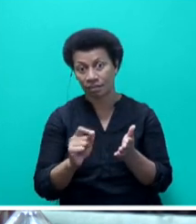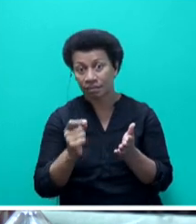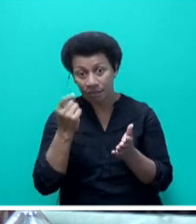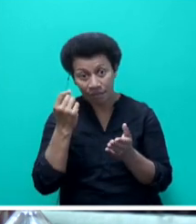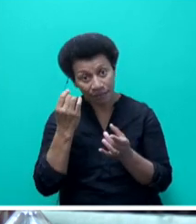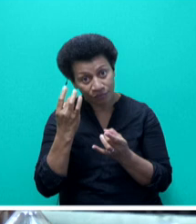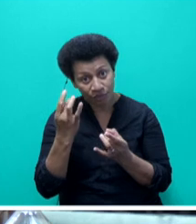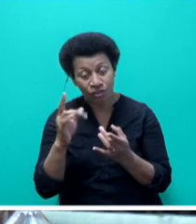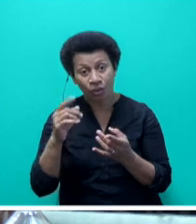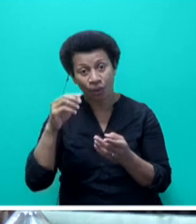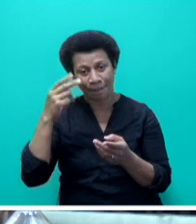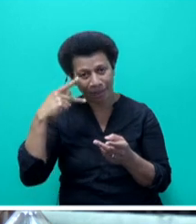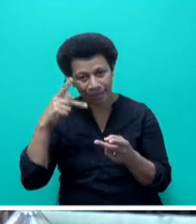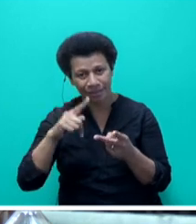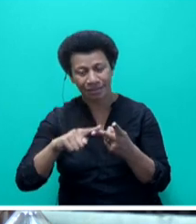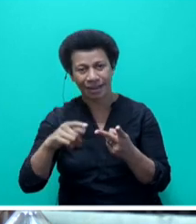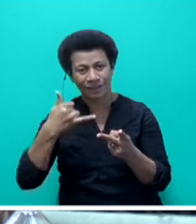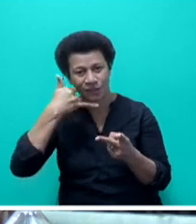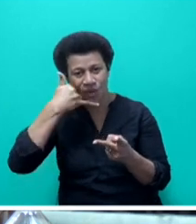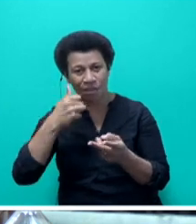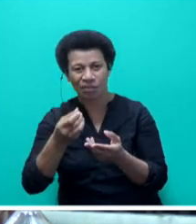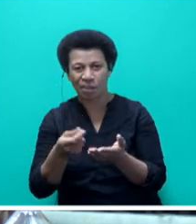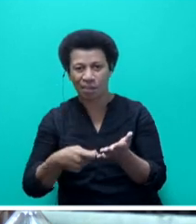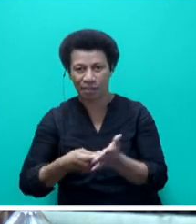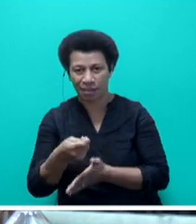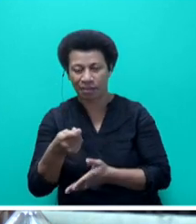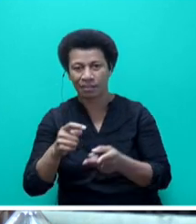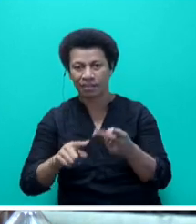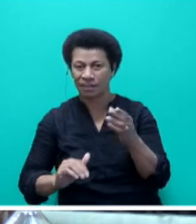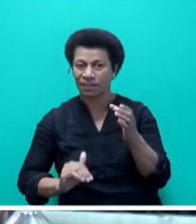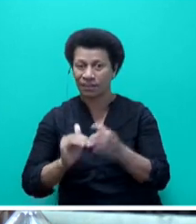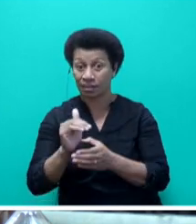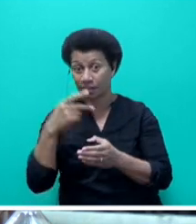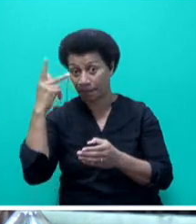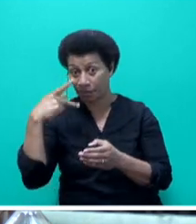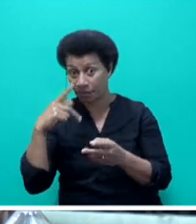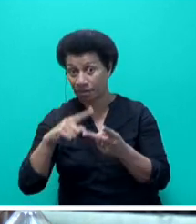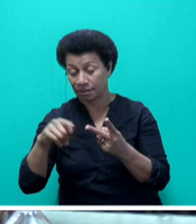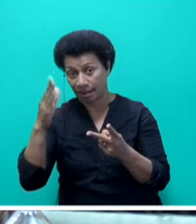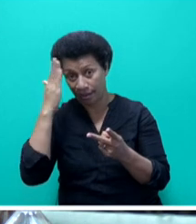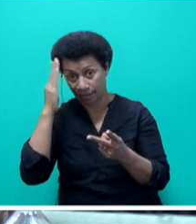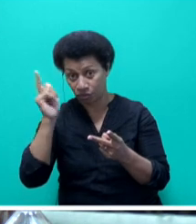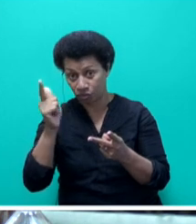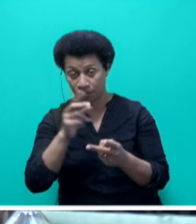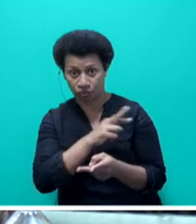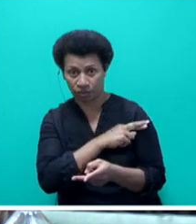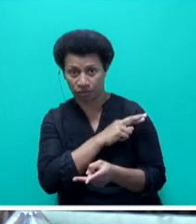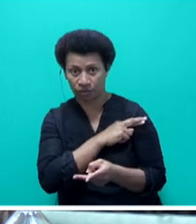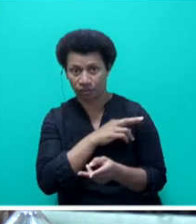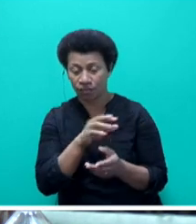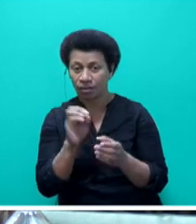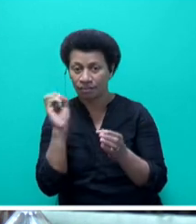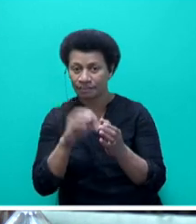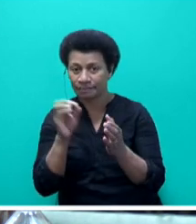of parents and obtain phone numbers for payment. Students will need to get a form filled in by the parents and teachers and heads of schools will be responsible to upload the details